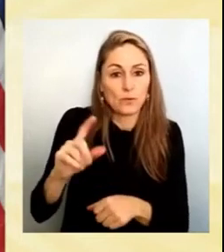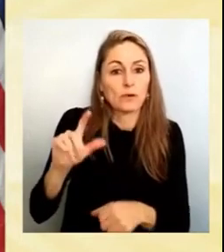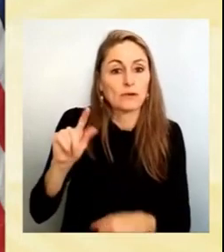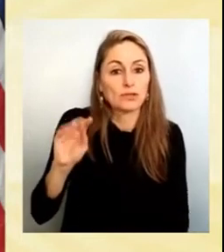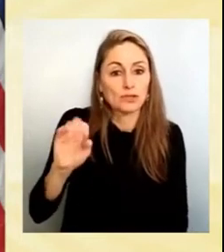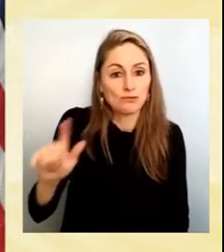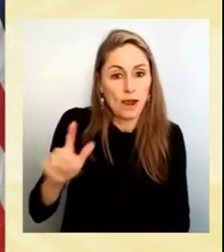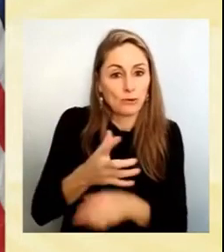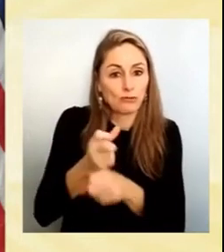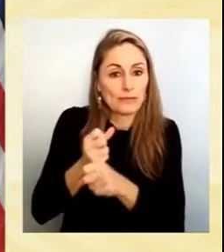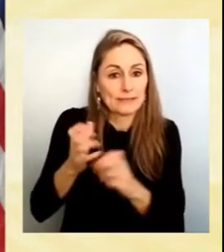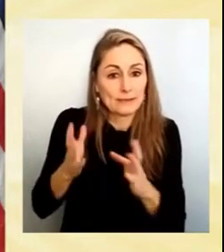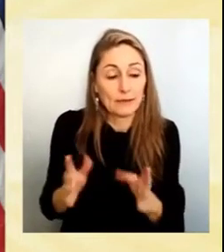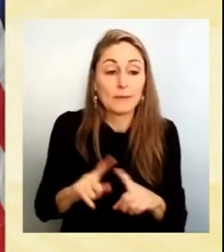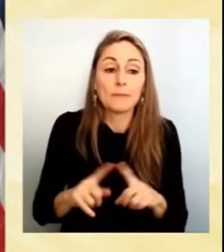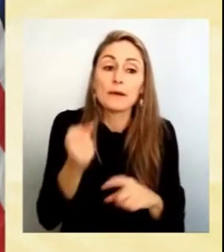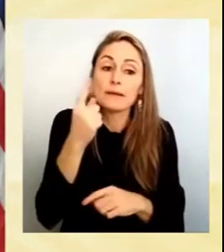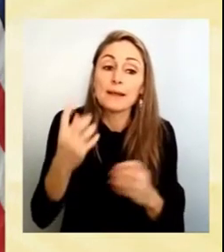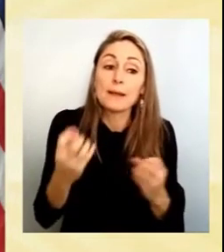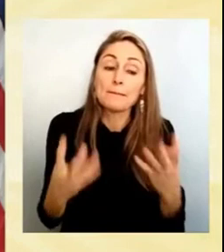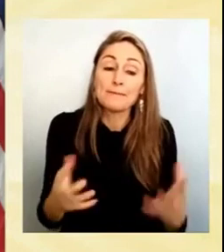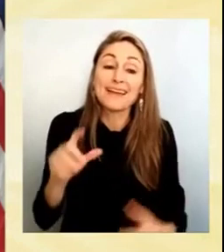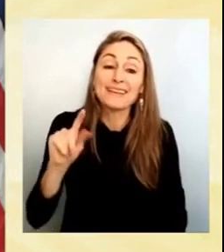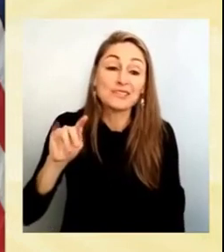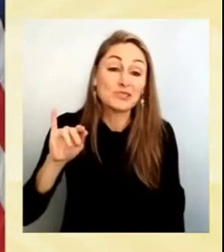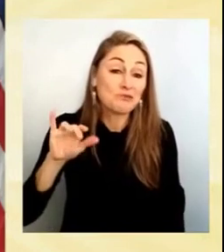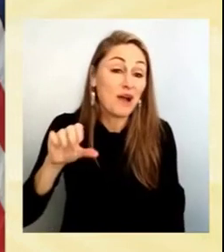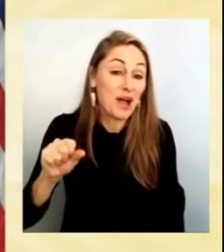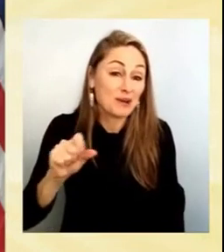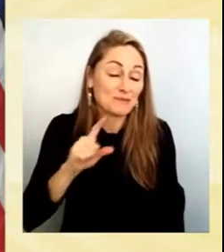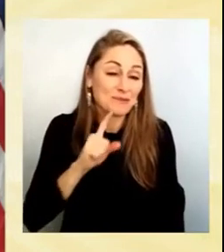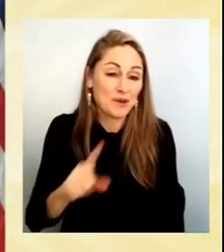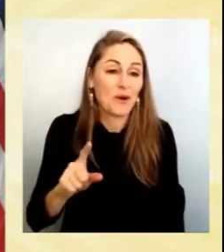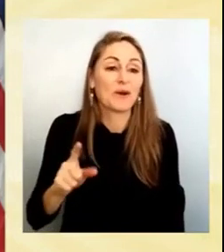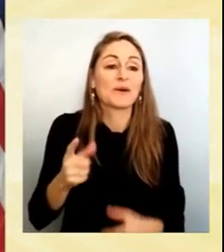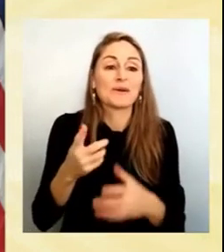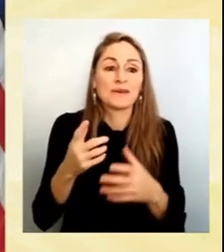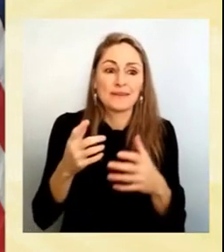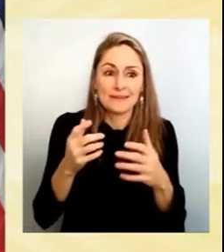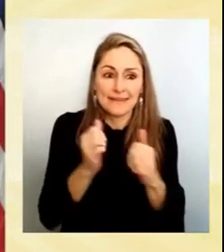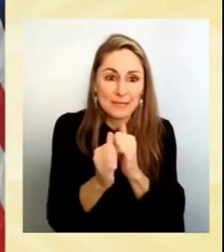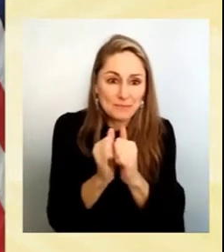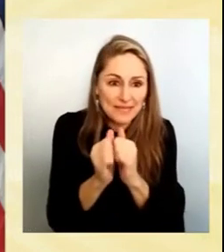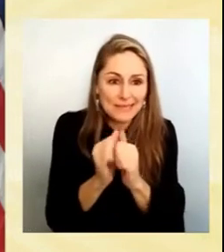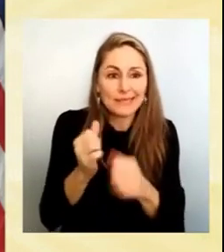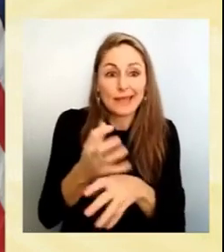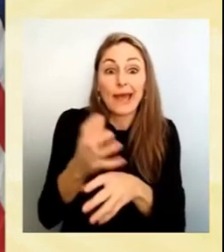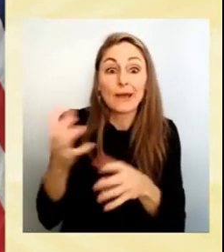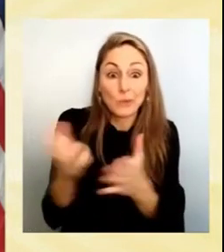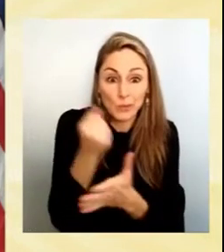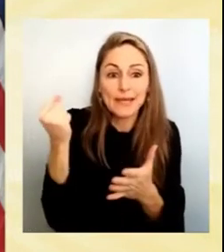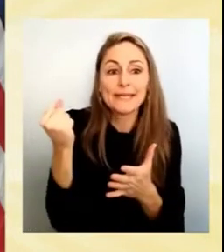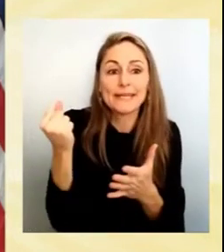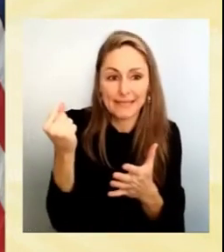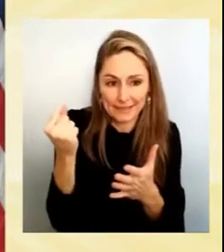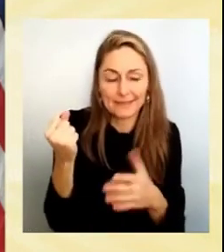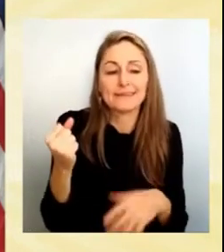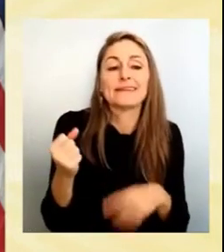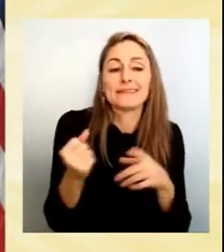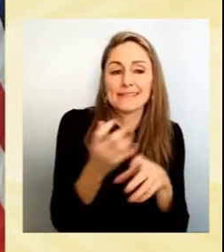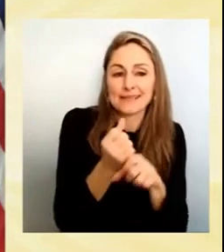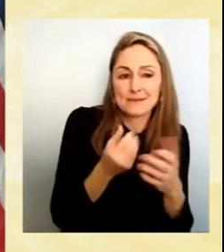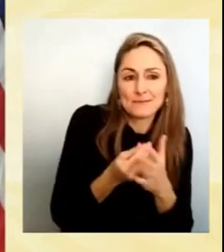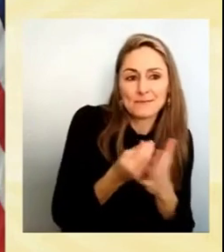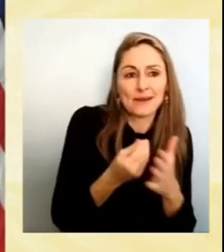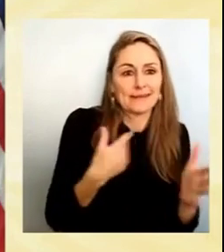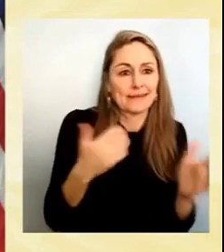many tribes competing and winning in the discretionary grant process alongside cities, states, port authorities, transit